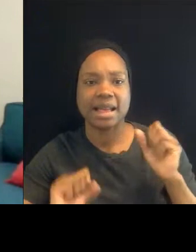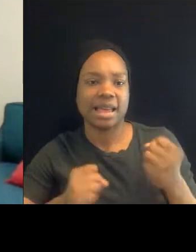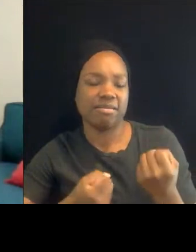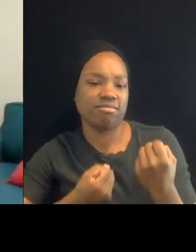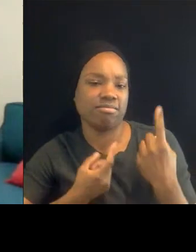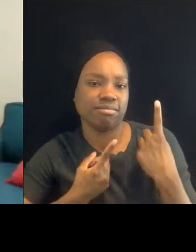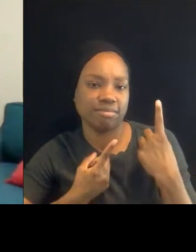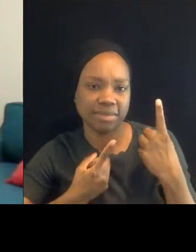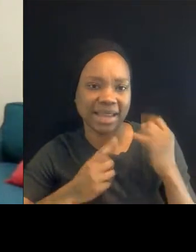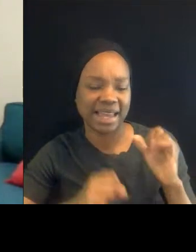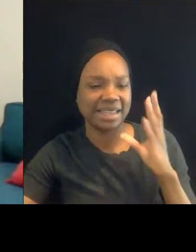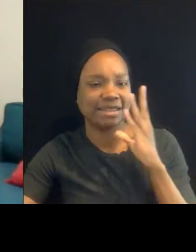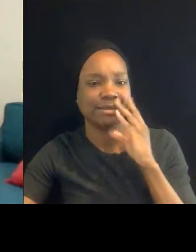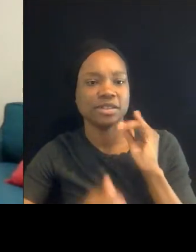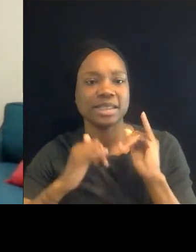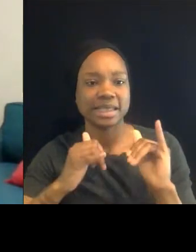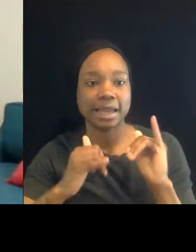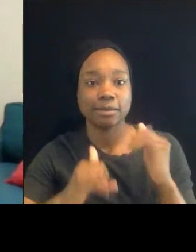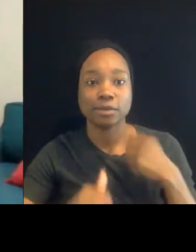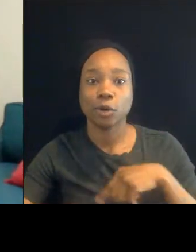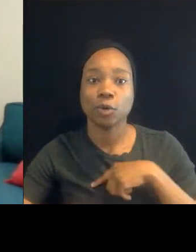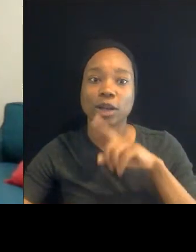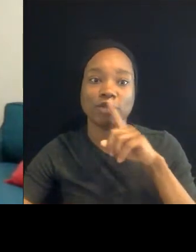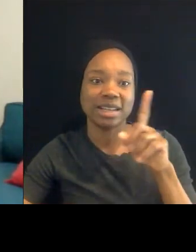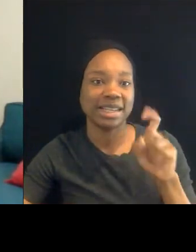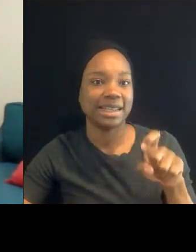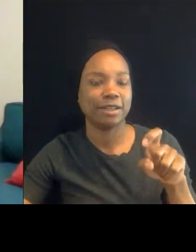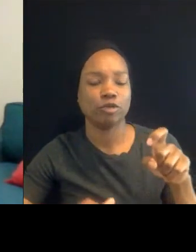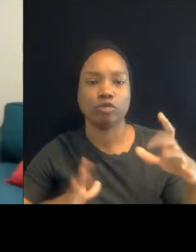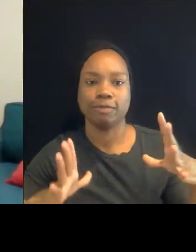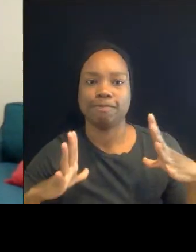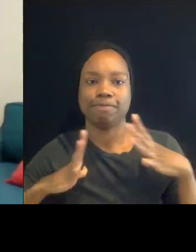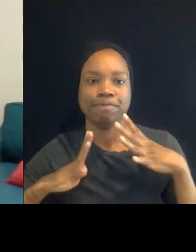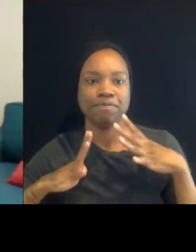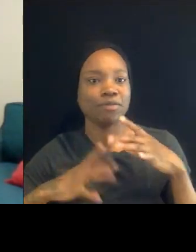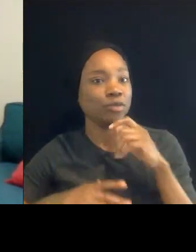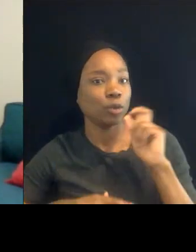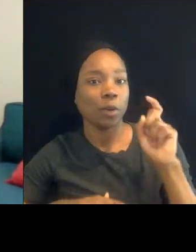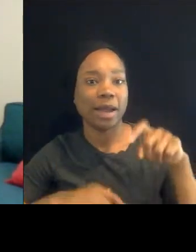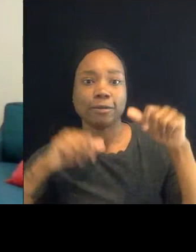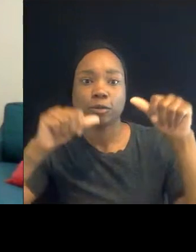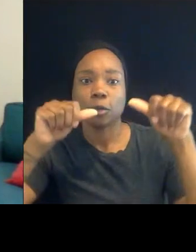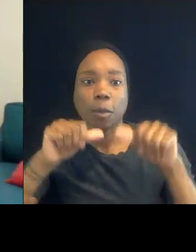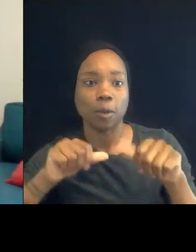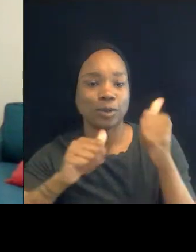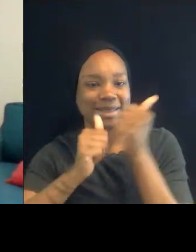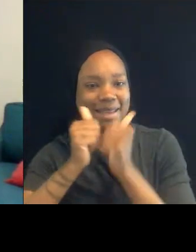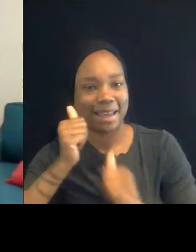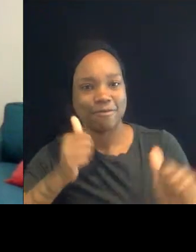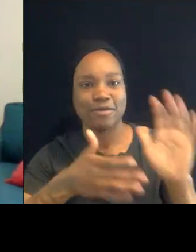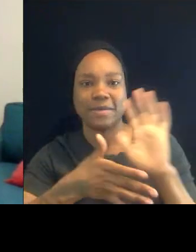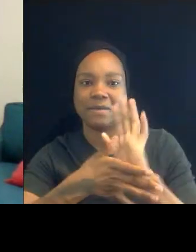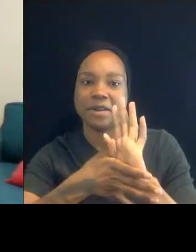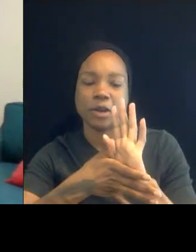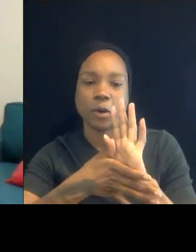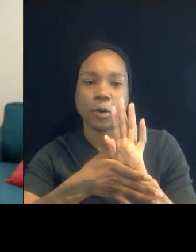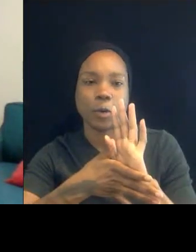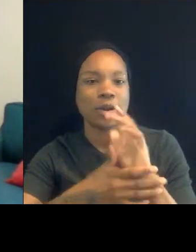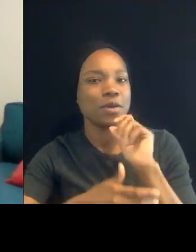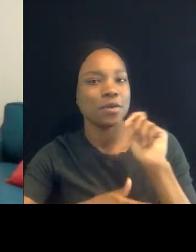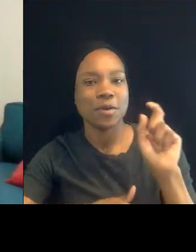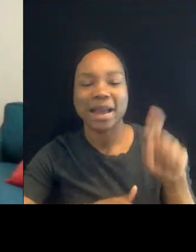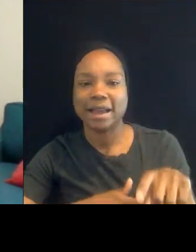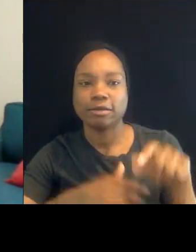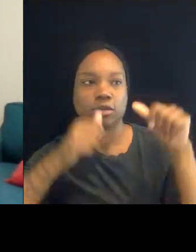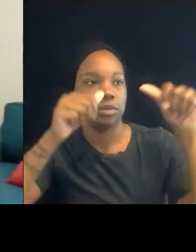is take a break. You don't have to post every video. You don't have to repost the video. You don't have to comment